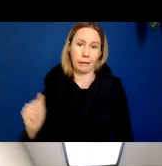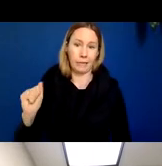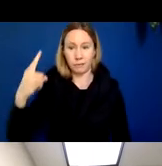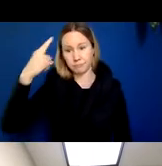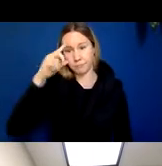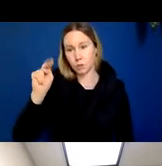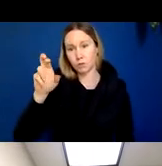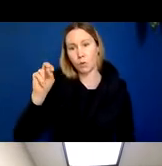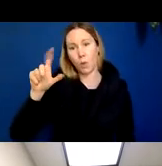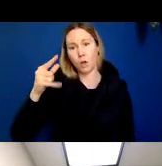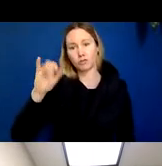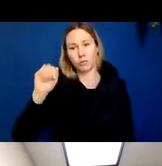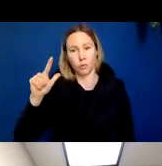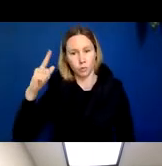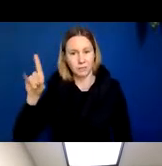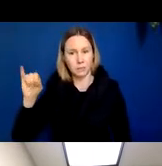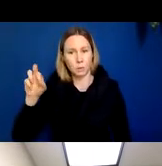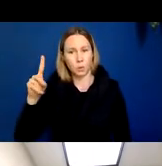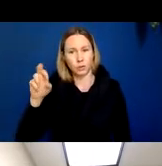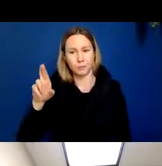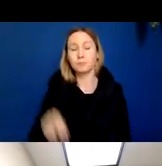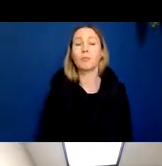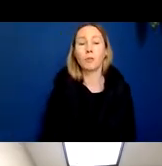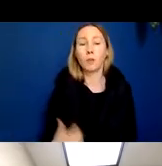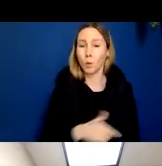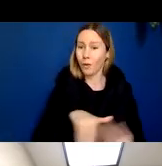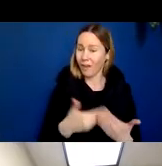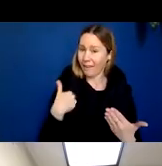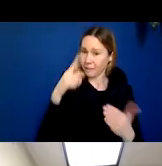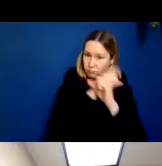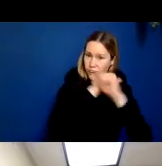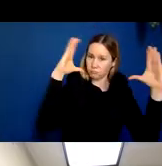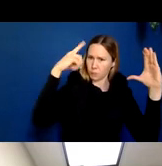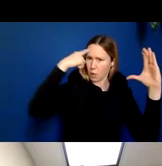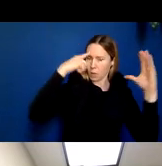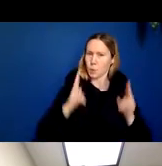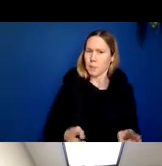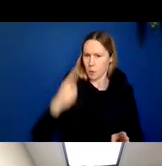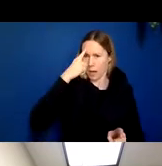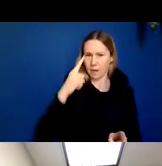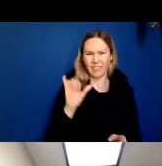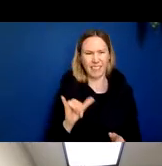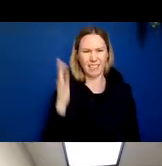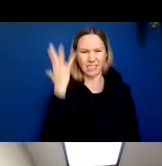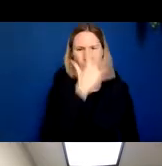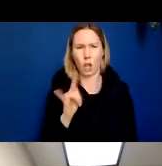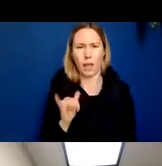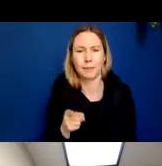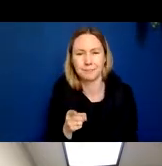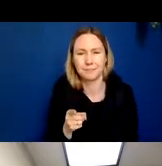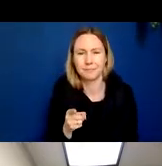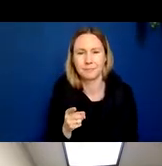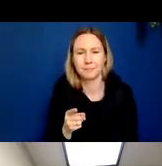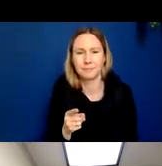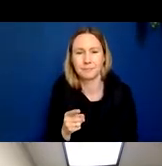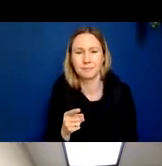of map of the human brain in our minds as we evaluate patients. And this is a little bit of how this map looks like. We think of the brain as being